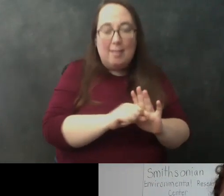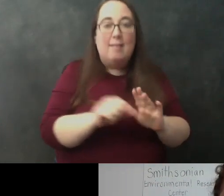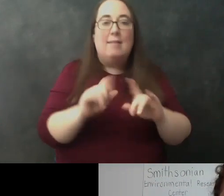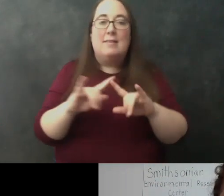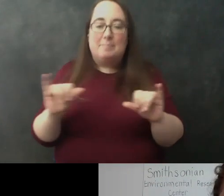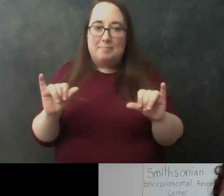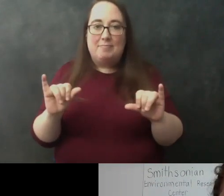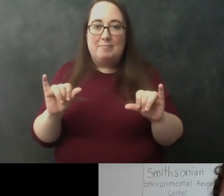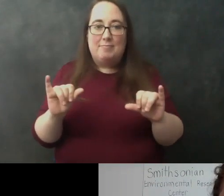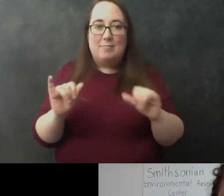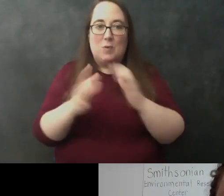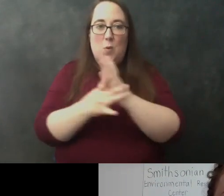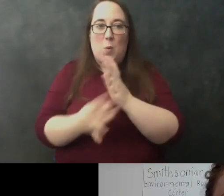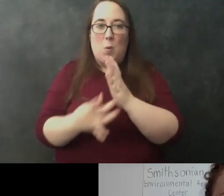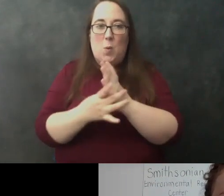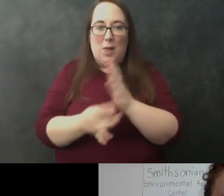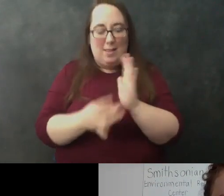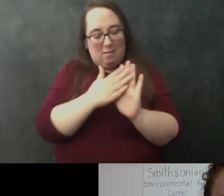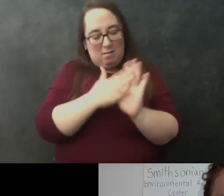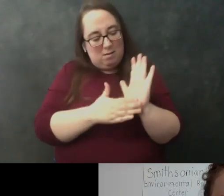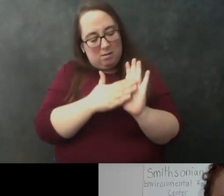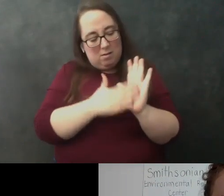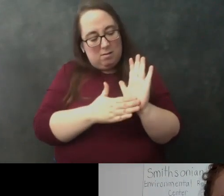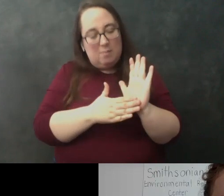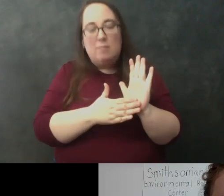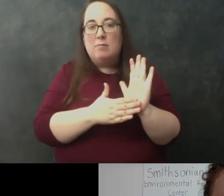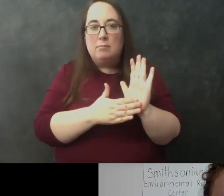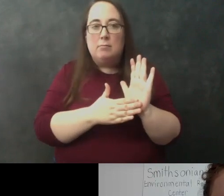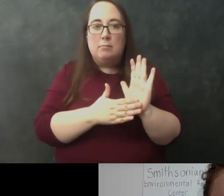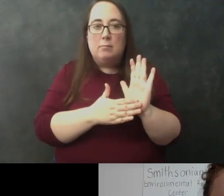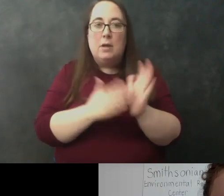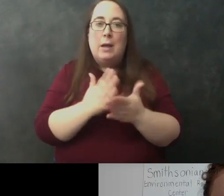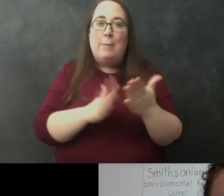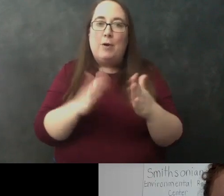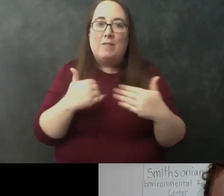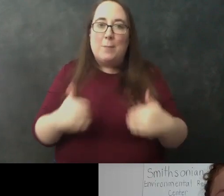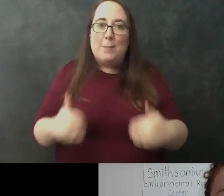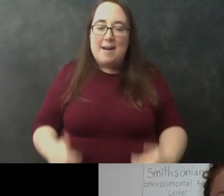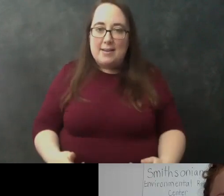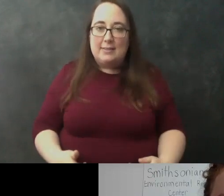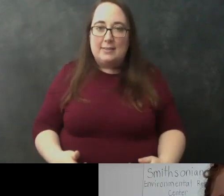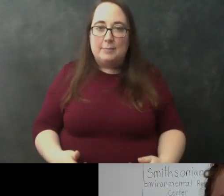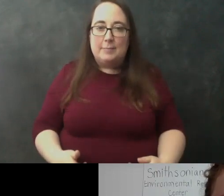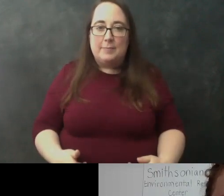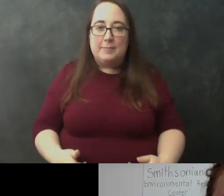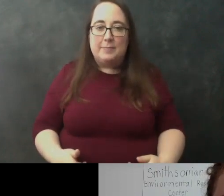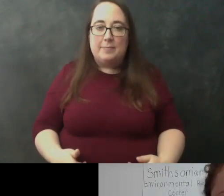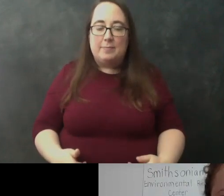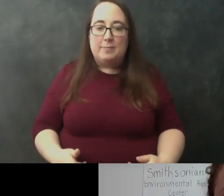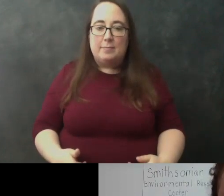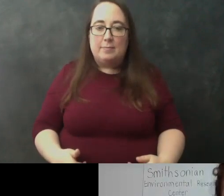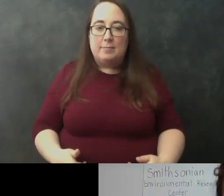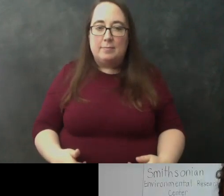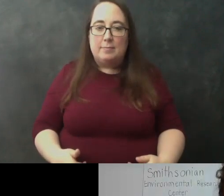that oily stuff on the bottom of your hands um is part of your body's way of um getting